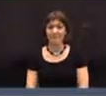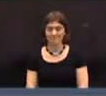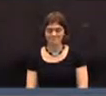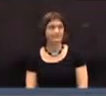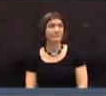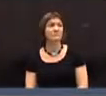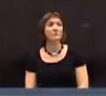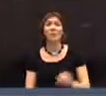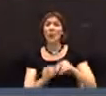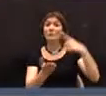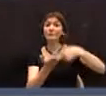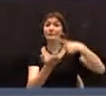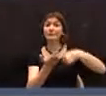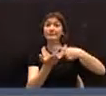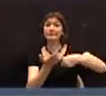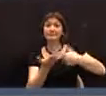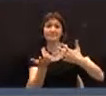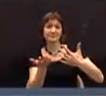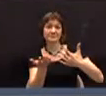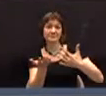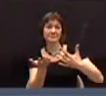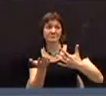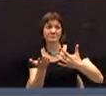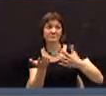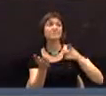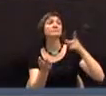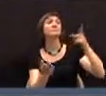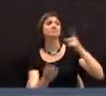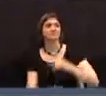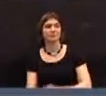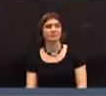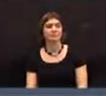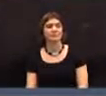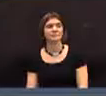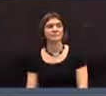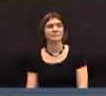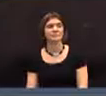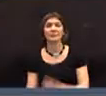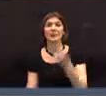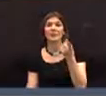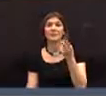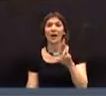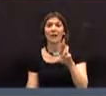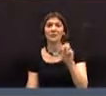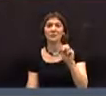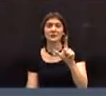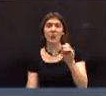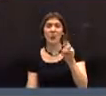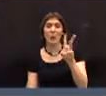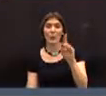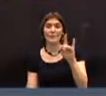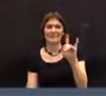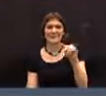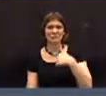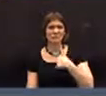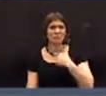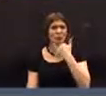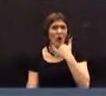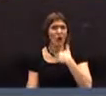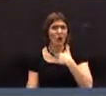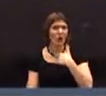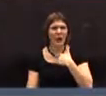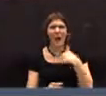Further discussion on the motion? All the way in the back. Dr. Slowinski, I think. Isn't that,